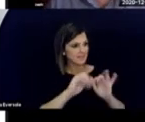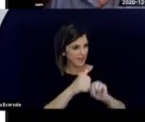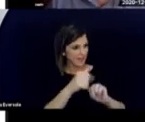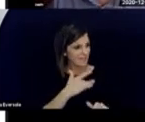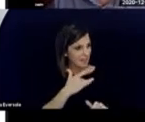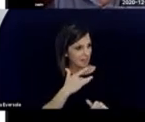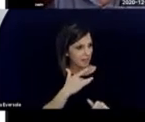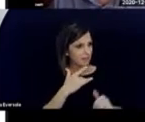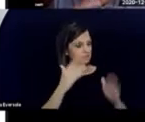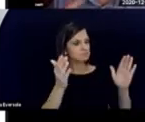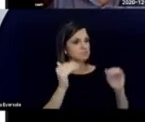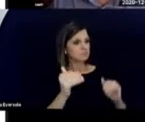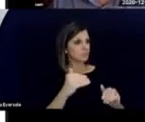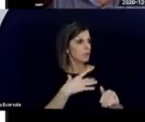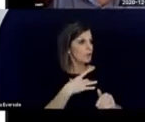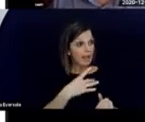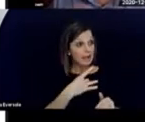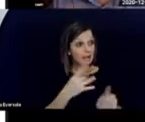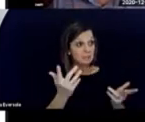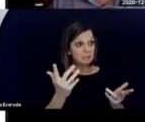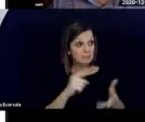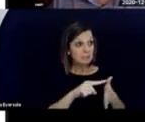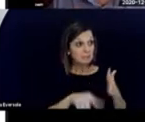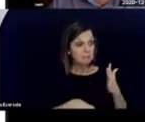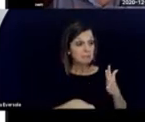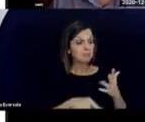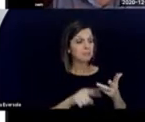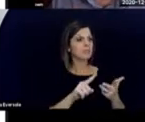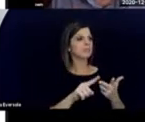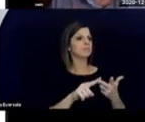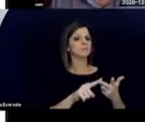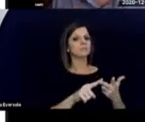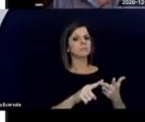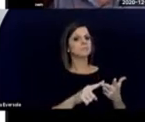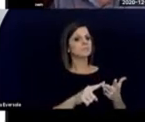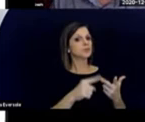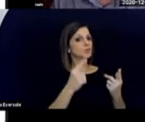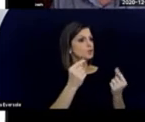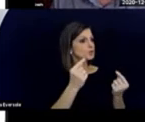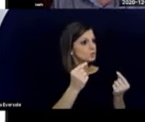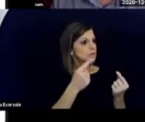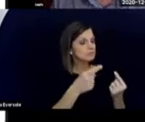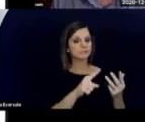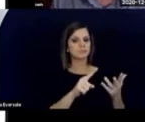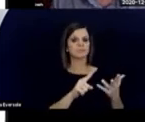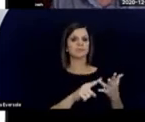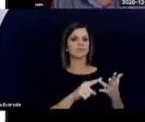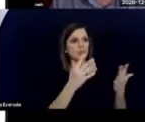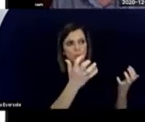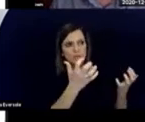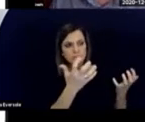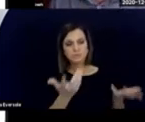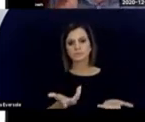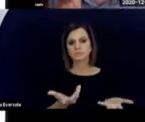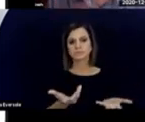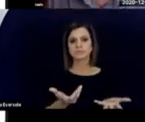begin with how do you feel, what do you like, what do you want, what do you do. And that last one,